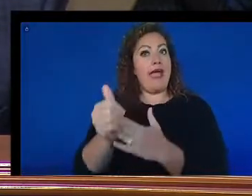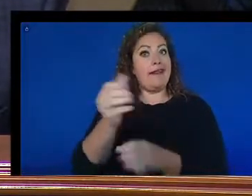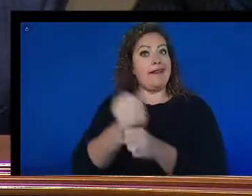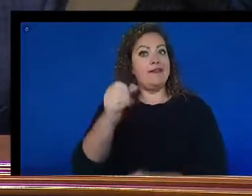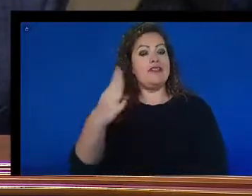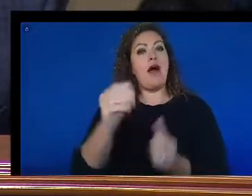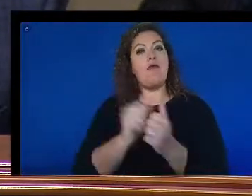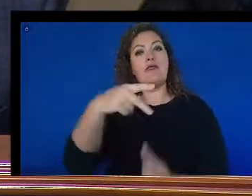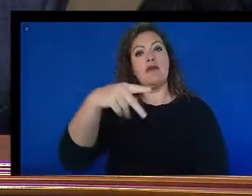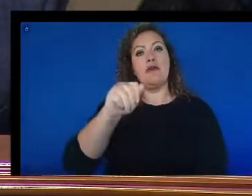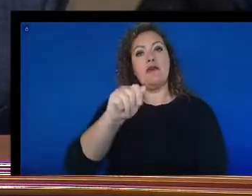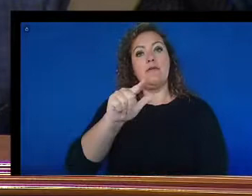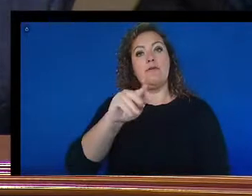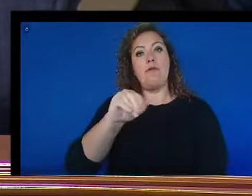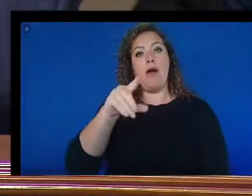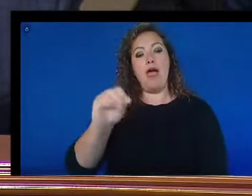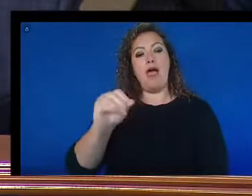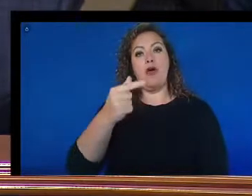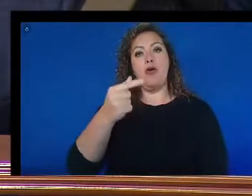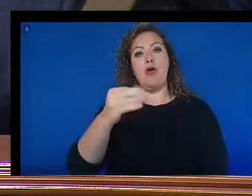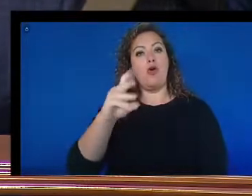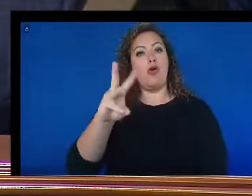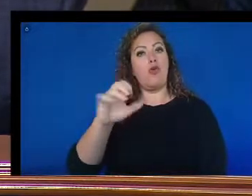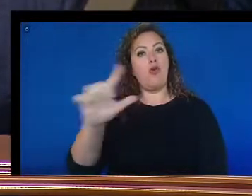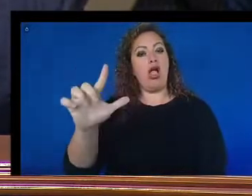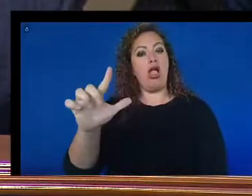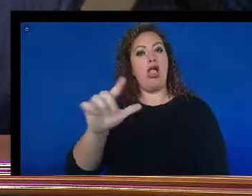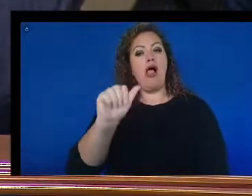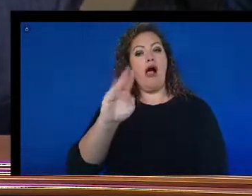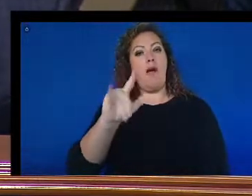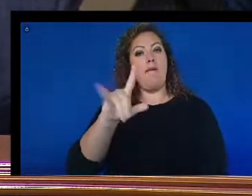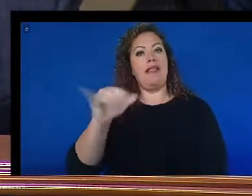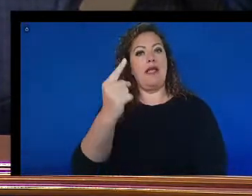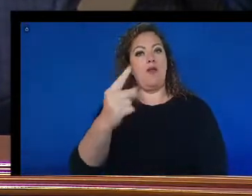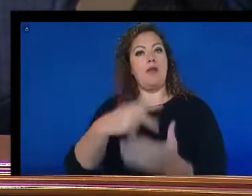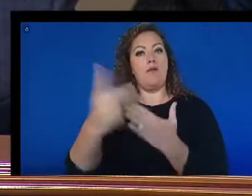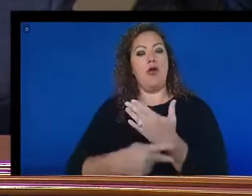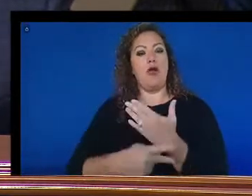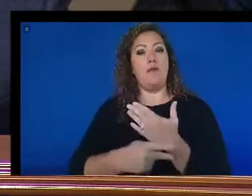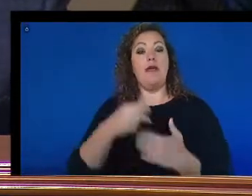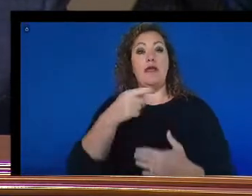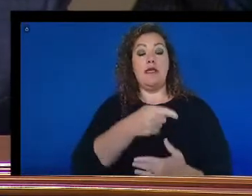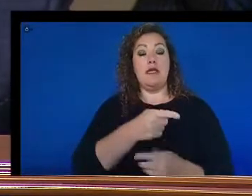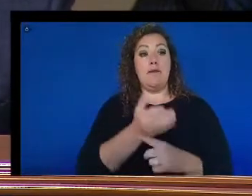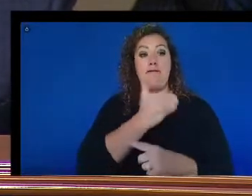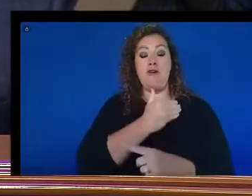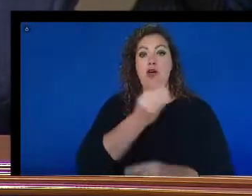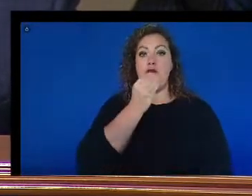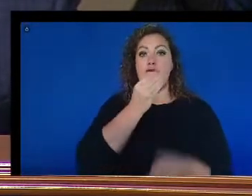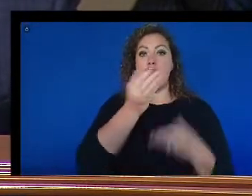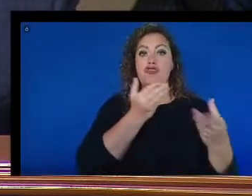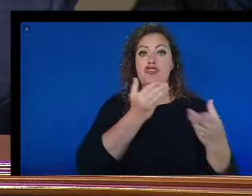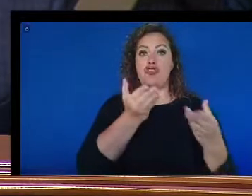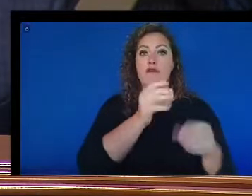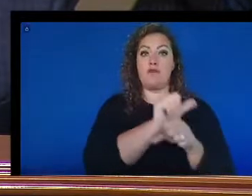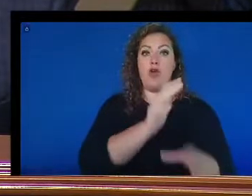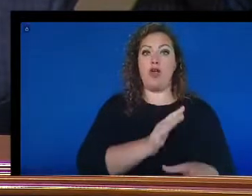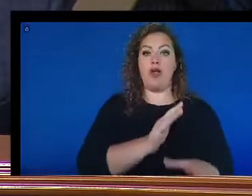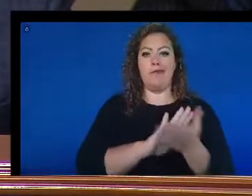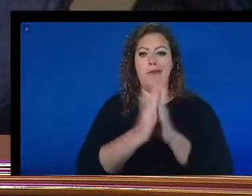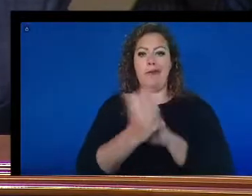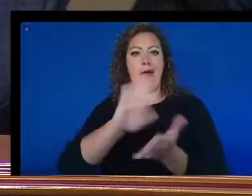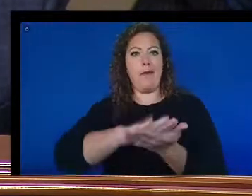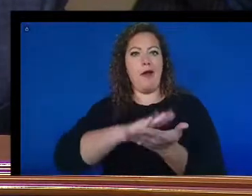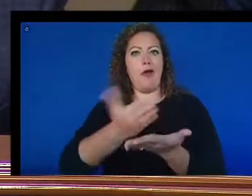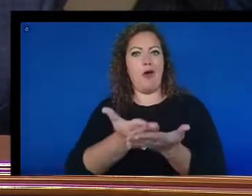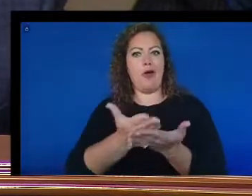Goodwill's Ability One program. He went from a food service worker to cook to supervisor.